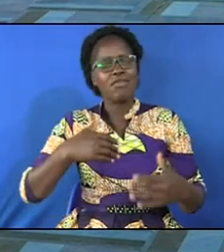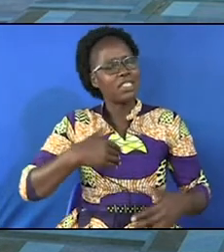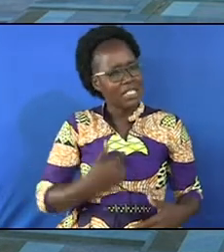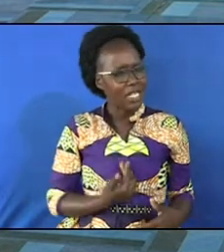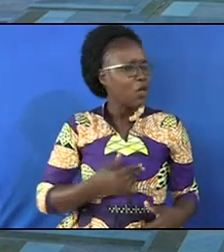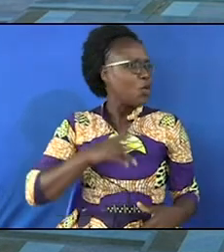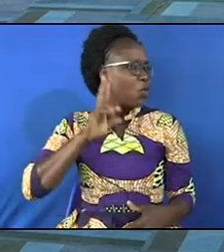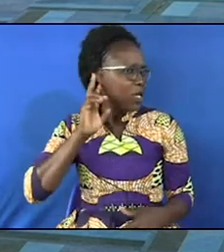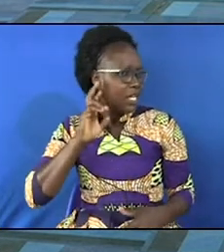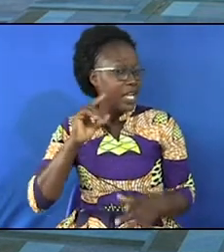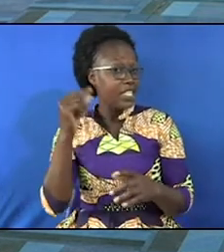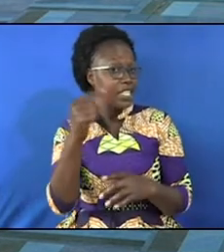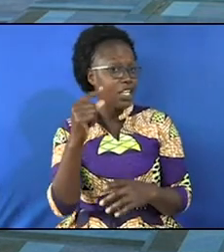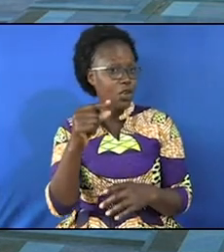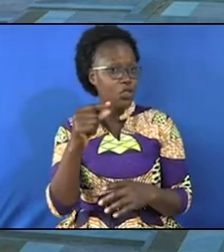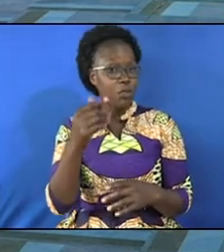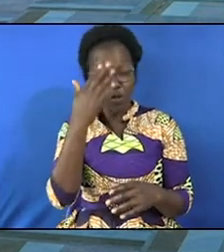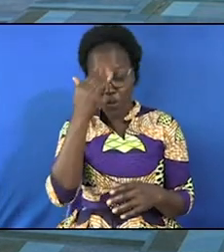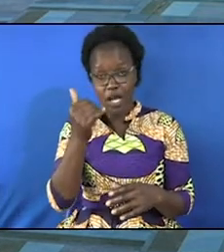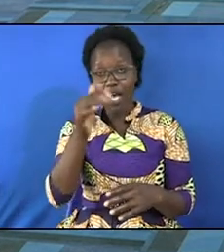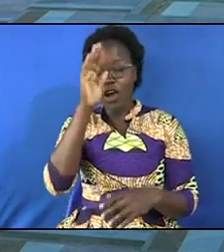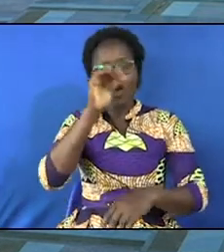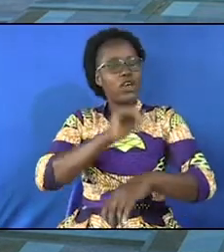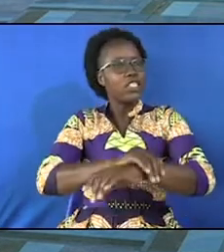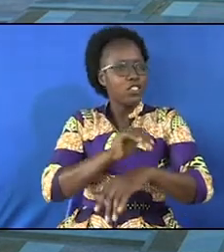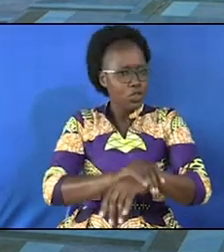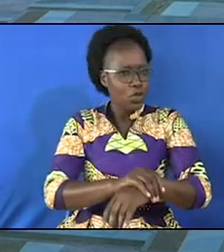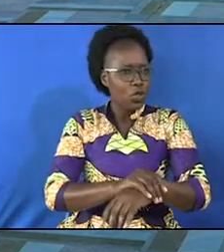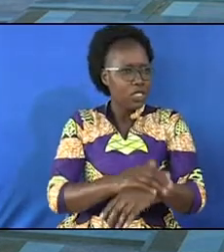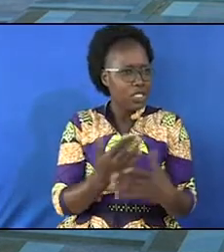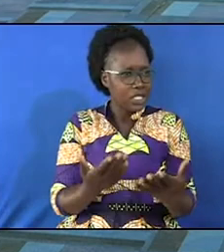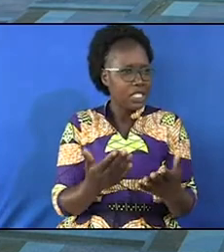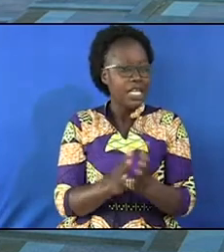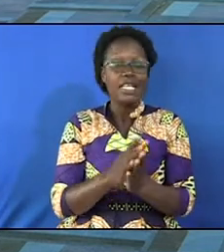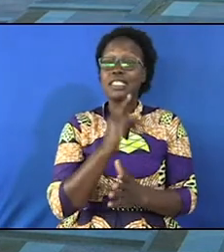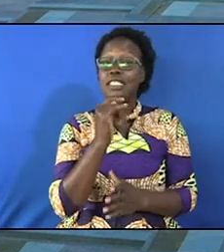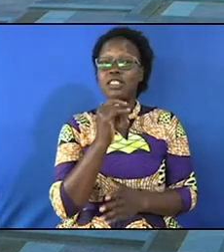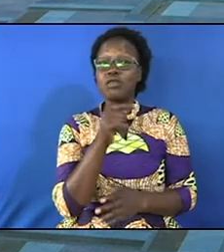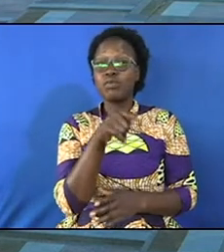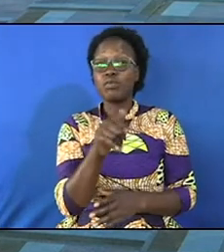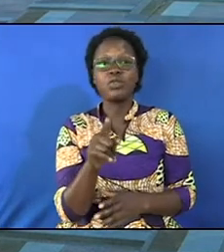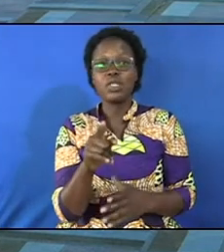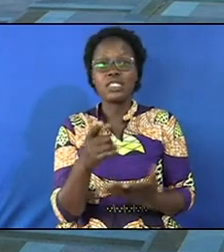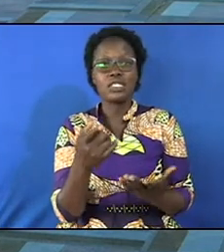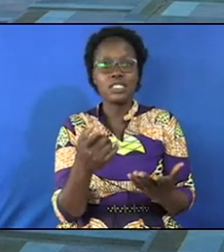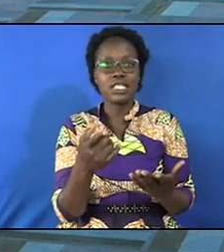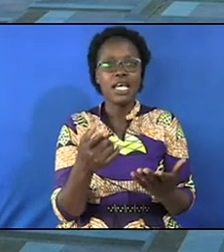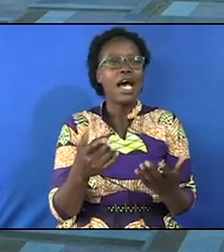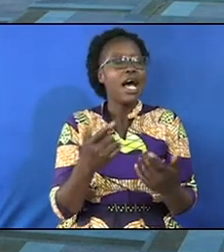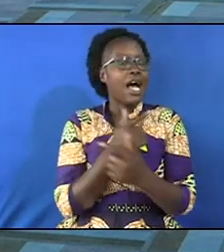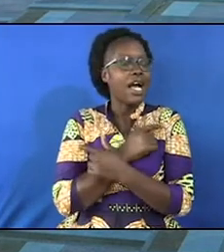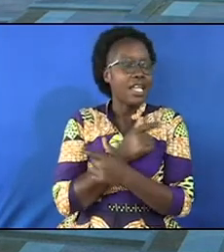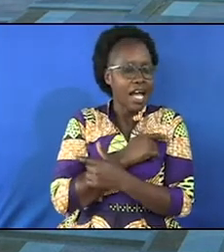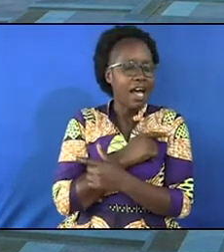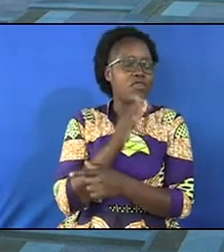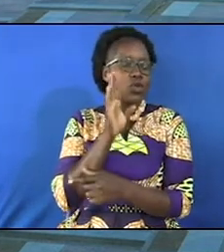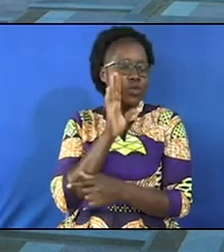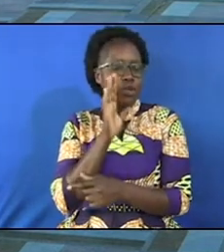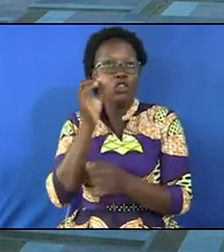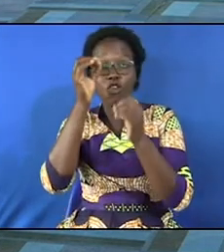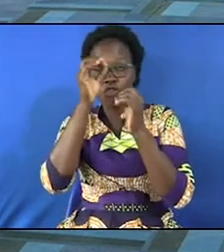will hear the gospel because God is good to be a testimony during the end of time that I had the wish of love